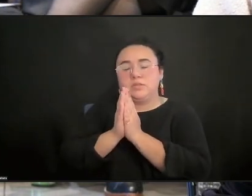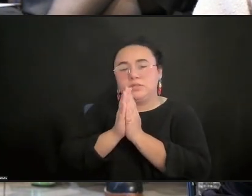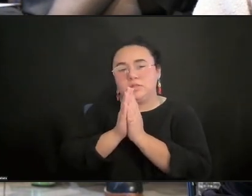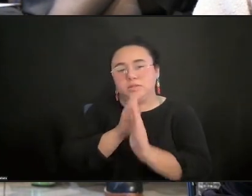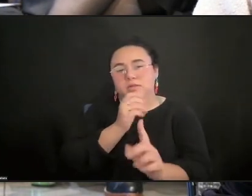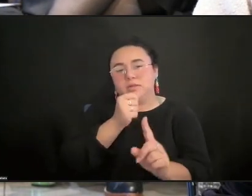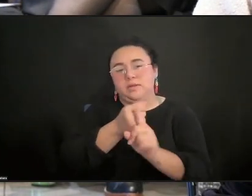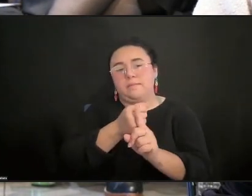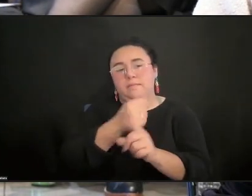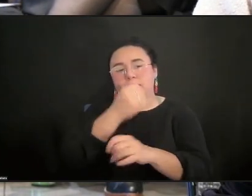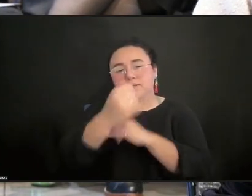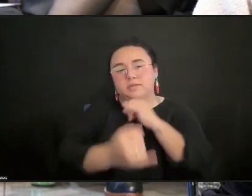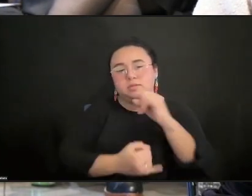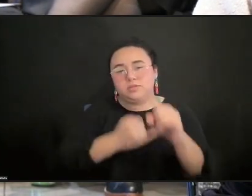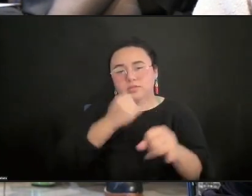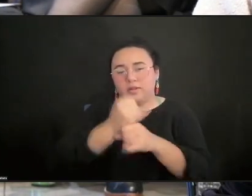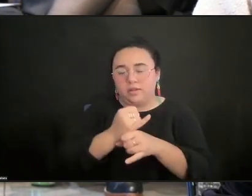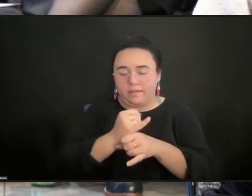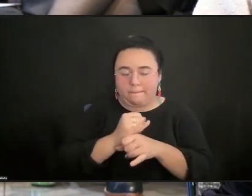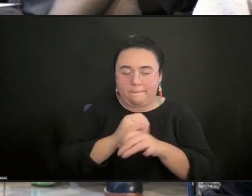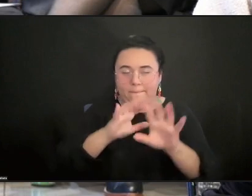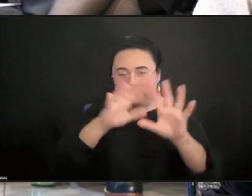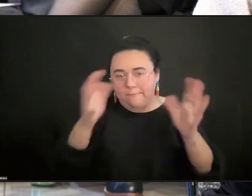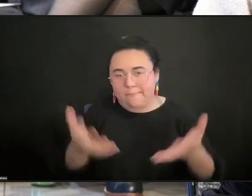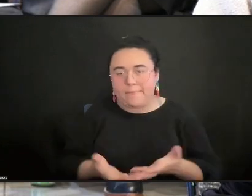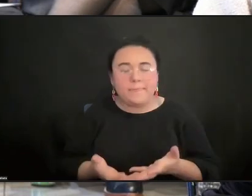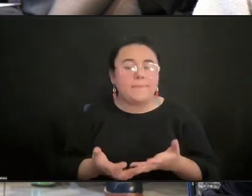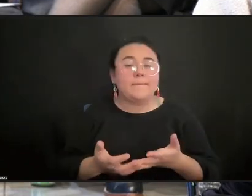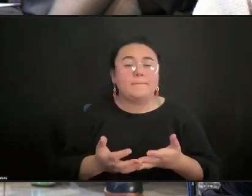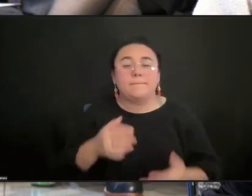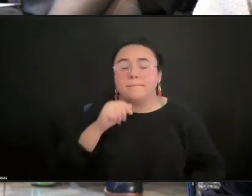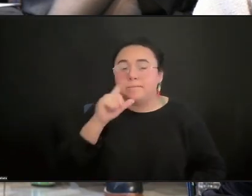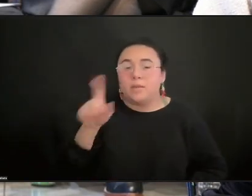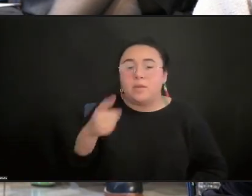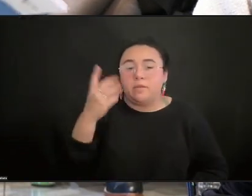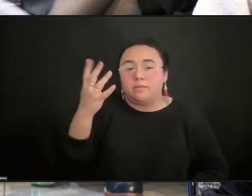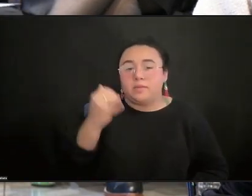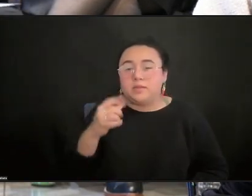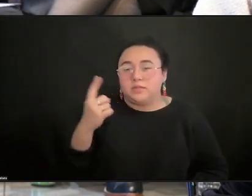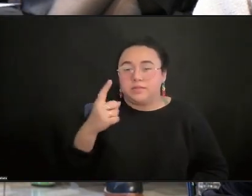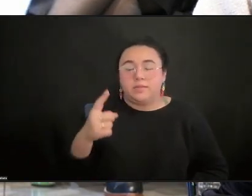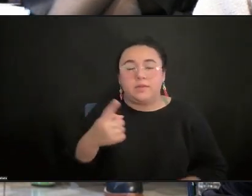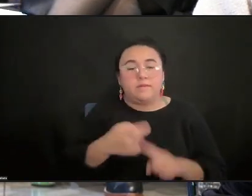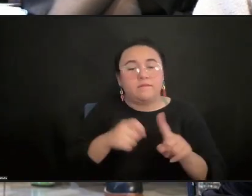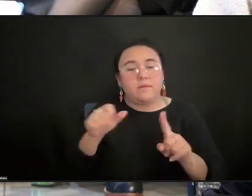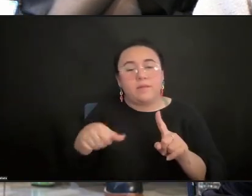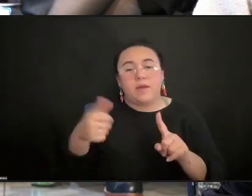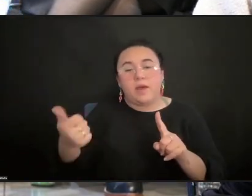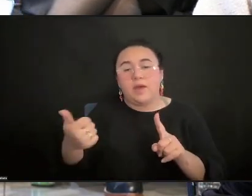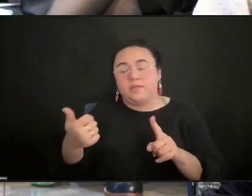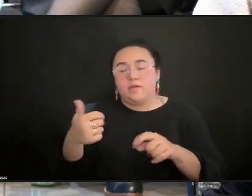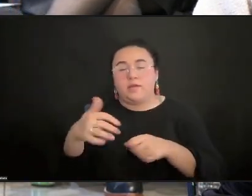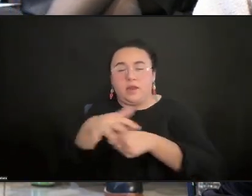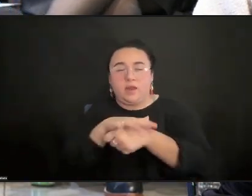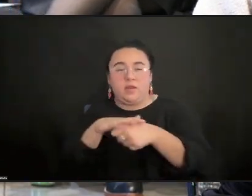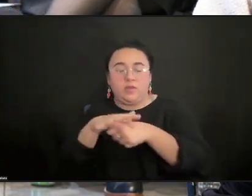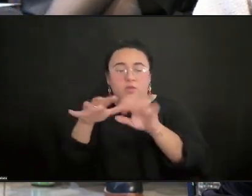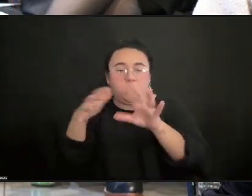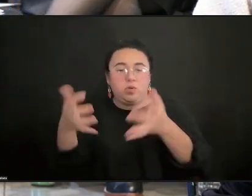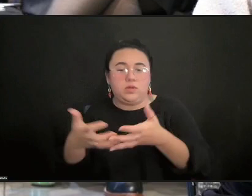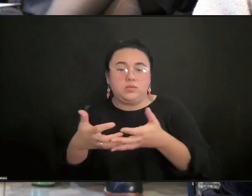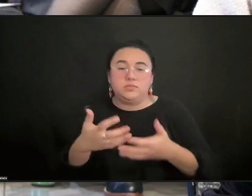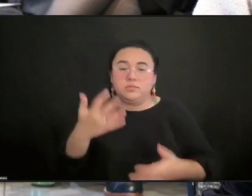international impact. Not only because it's somebody from other region of the world, but because